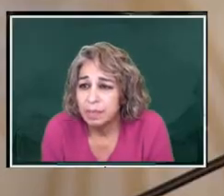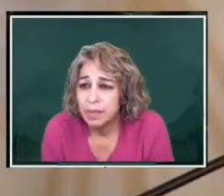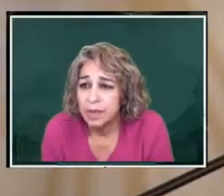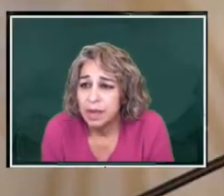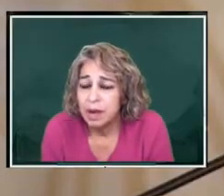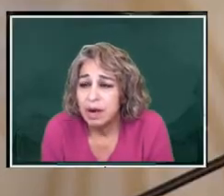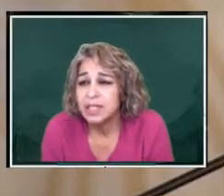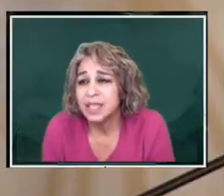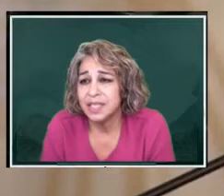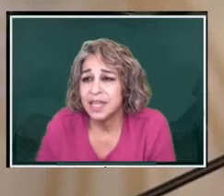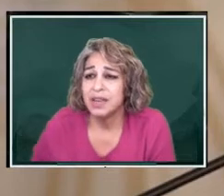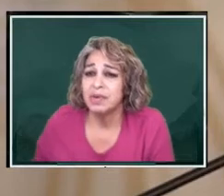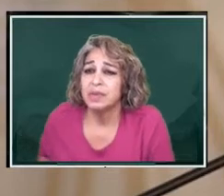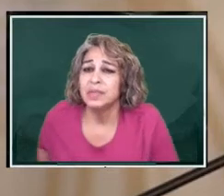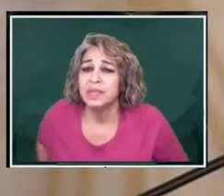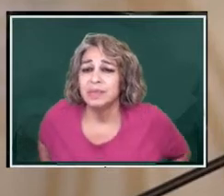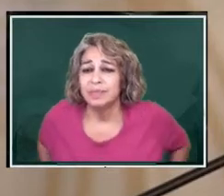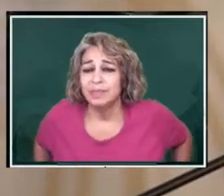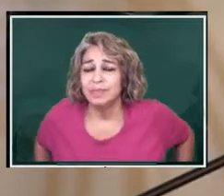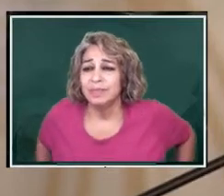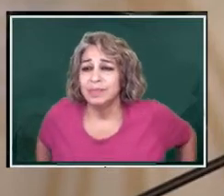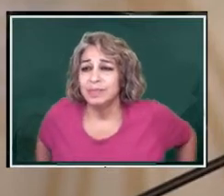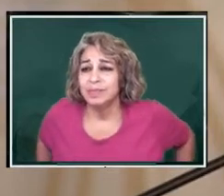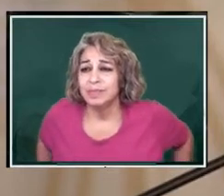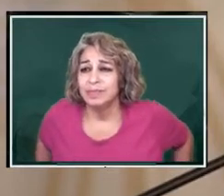them are 16-year-olds.